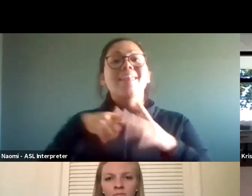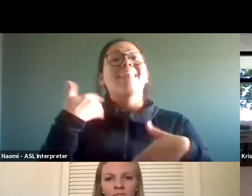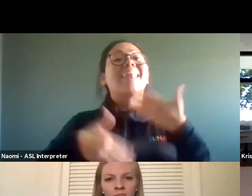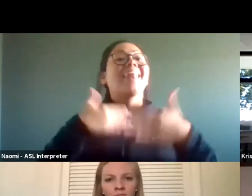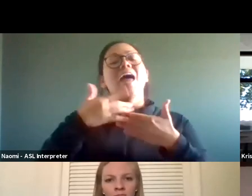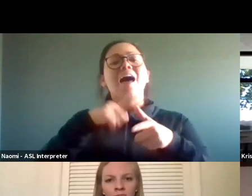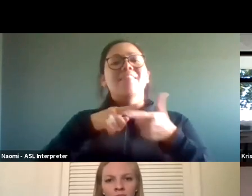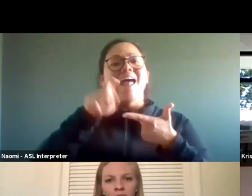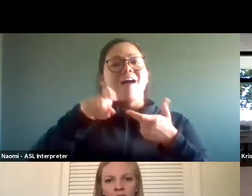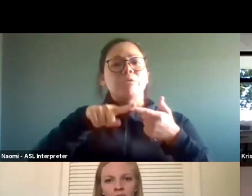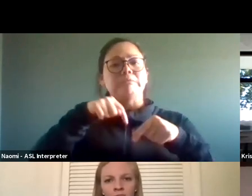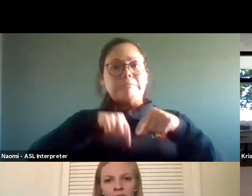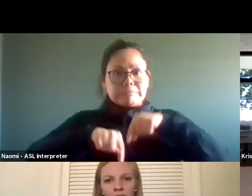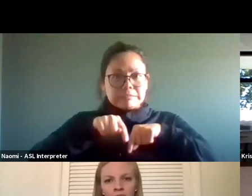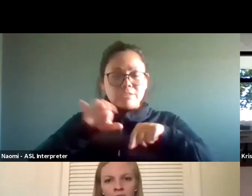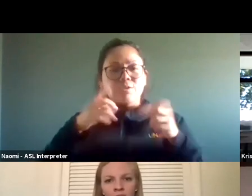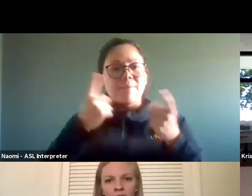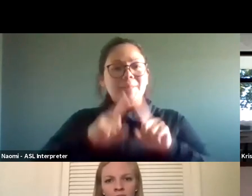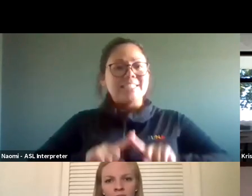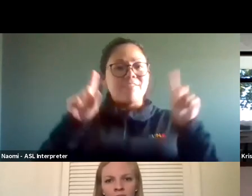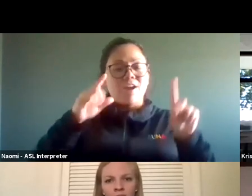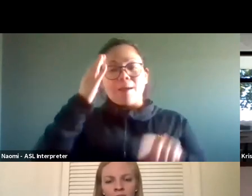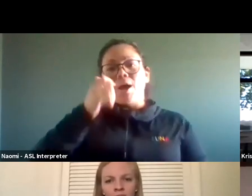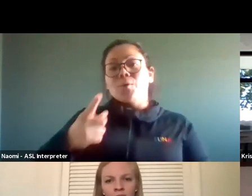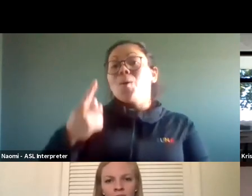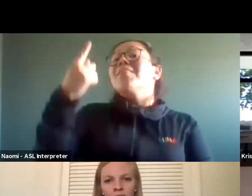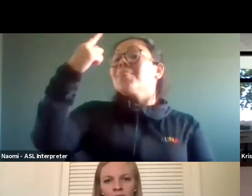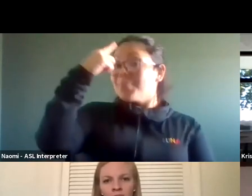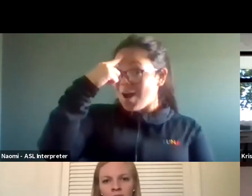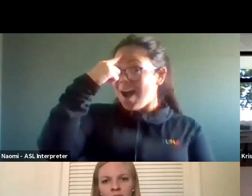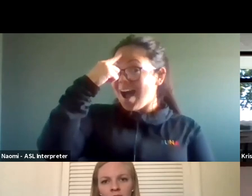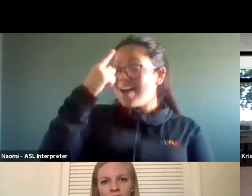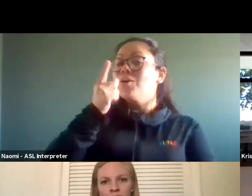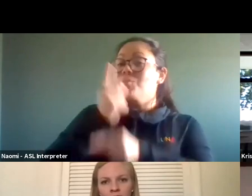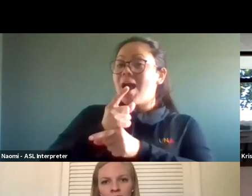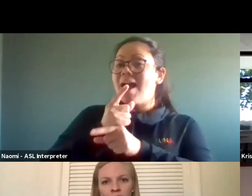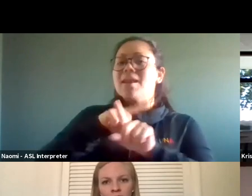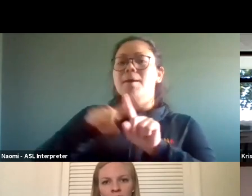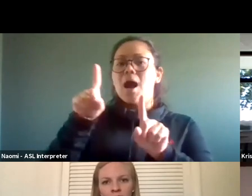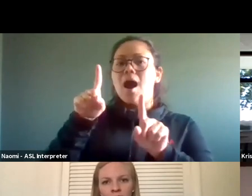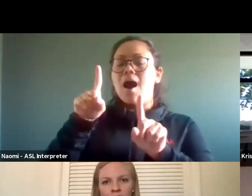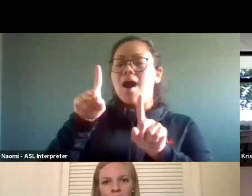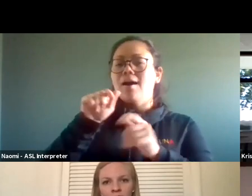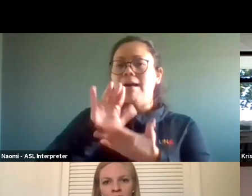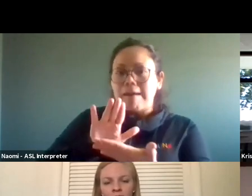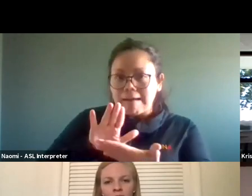to backtrack or do something differently because you thought this was accommodation you needed, but really was not correct?